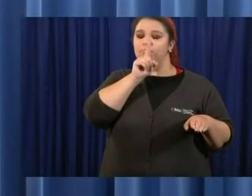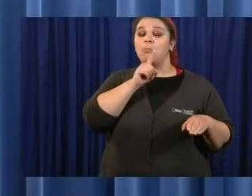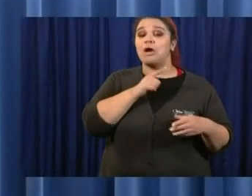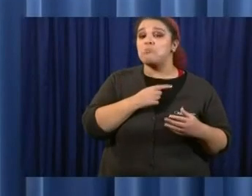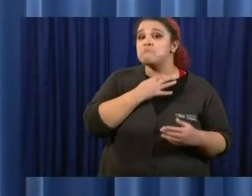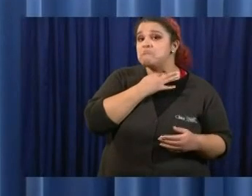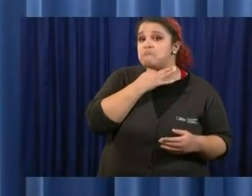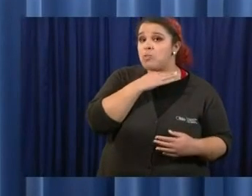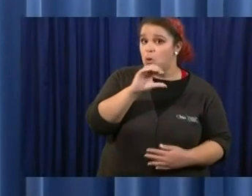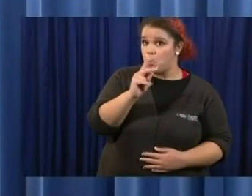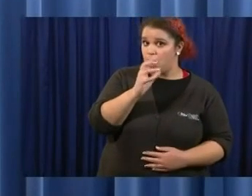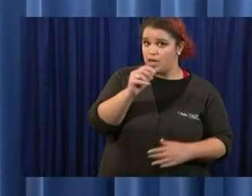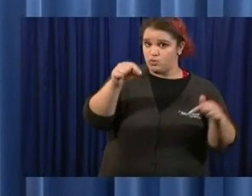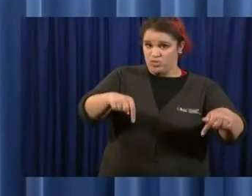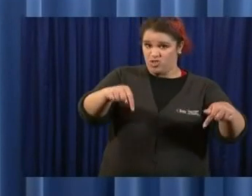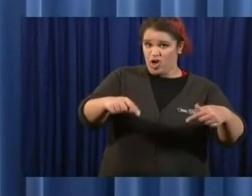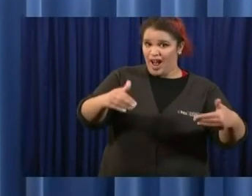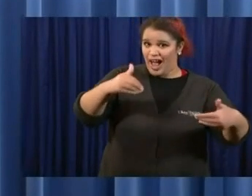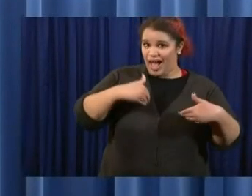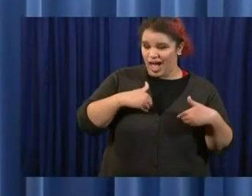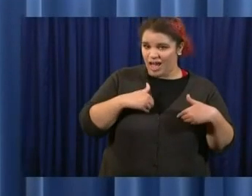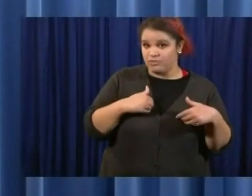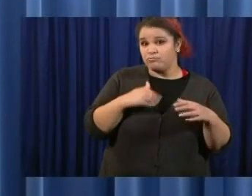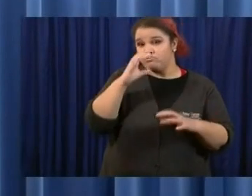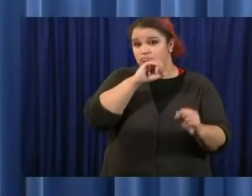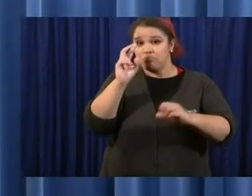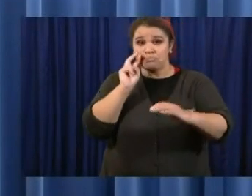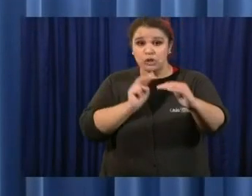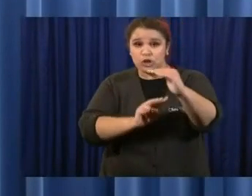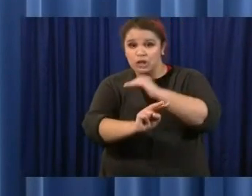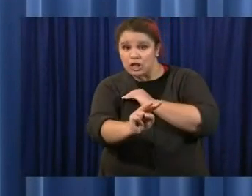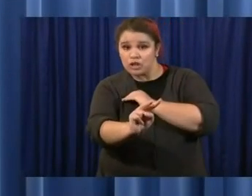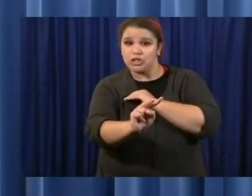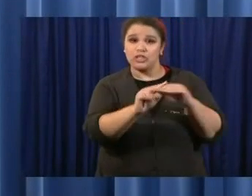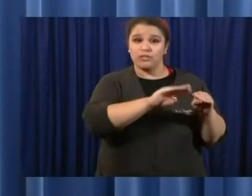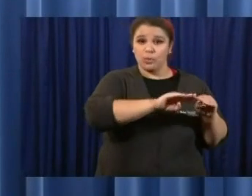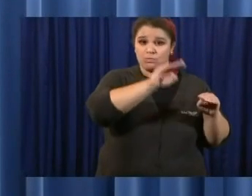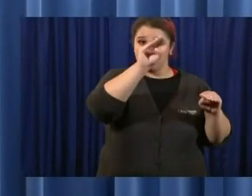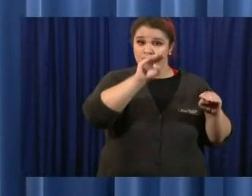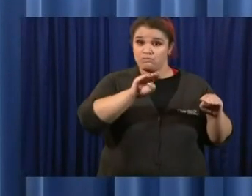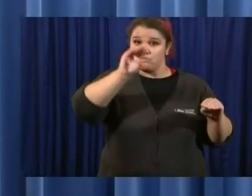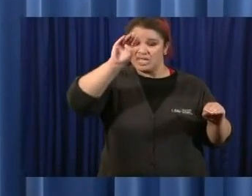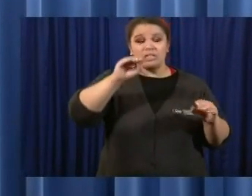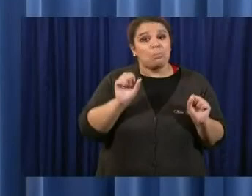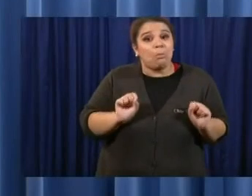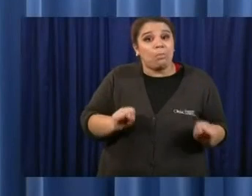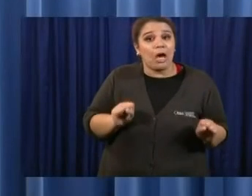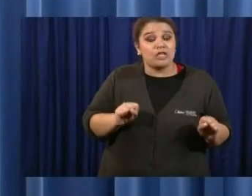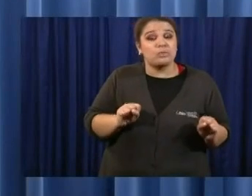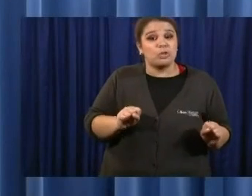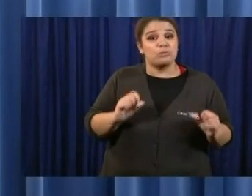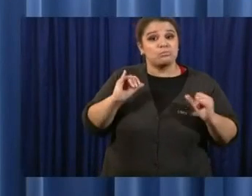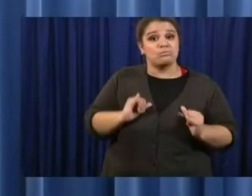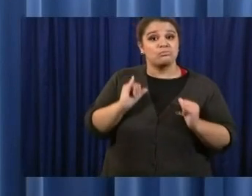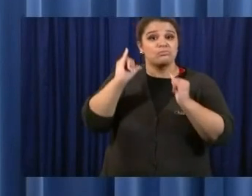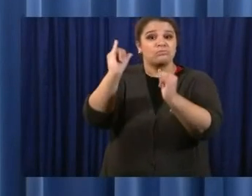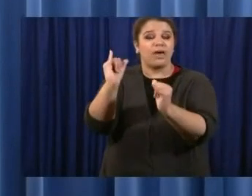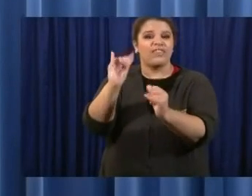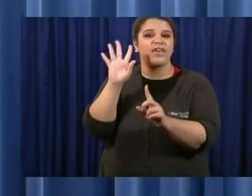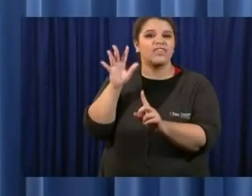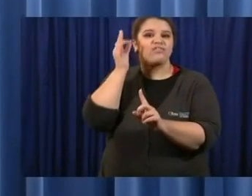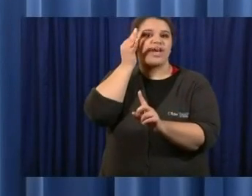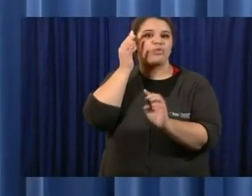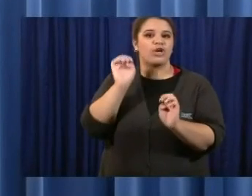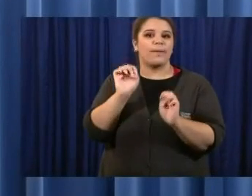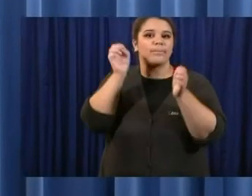could look like for us? And is it possible that our numbers could mirror these numbers that the federal emergency management thinks that the U.S.